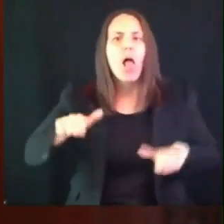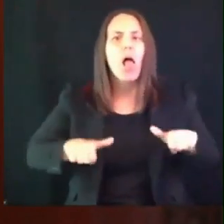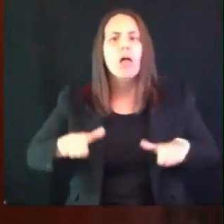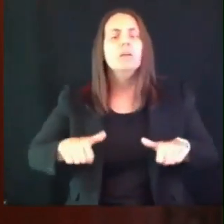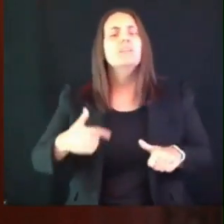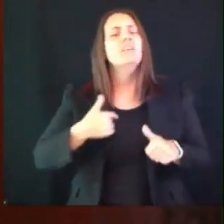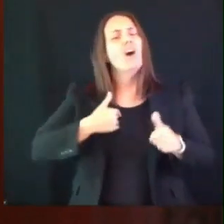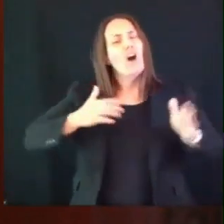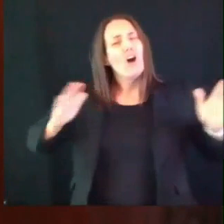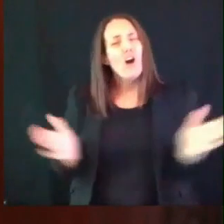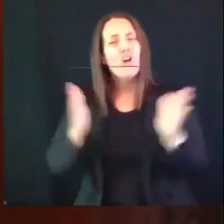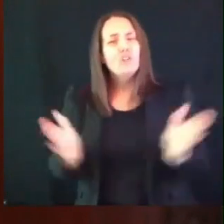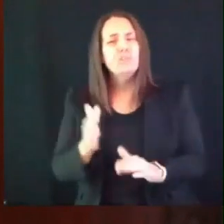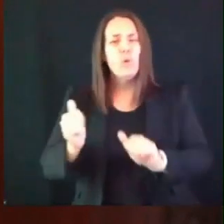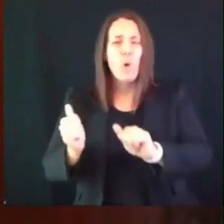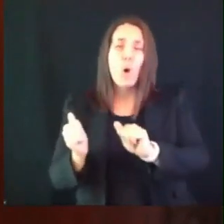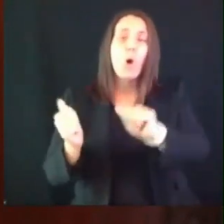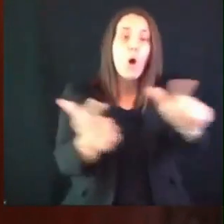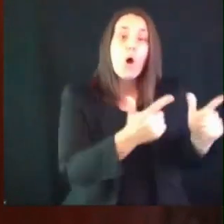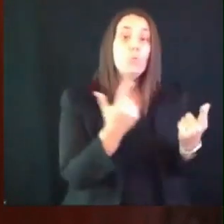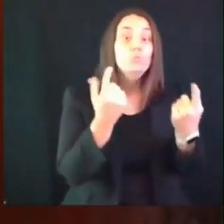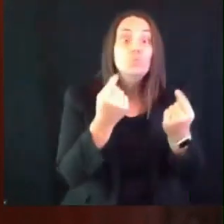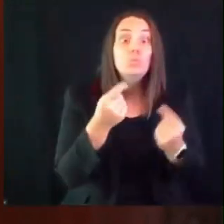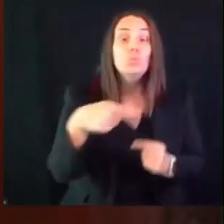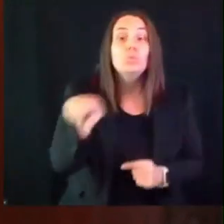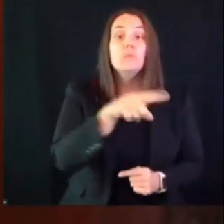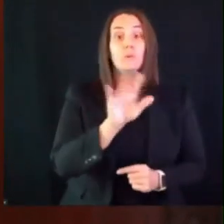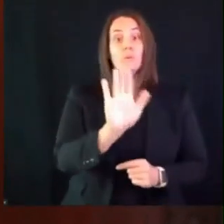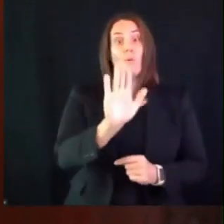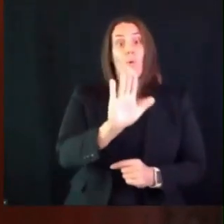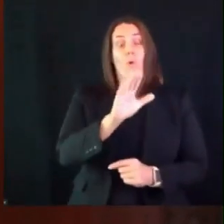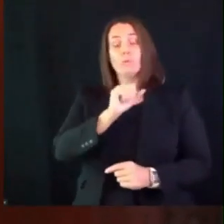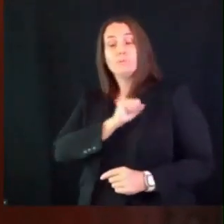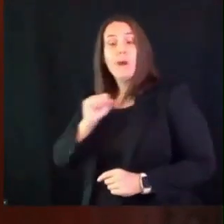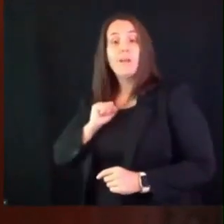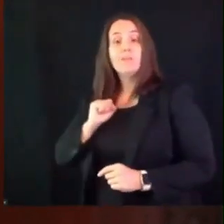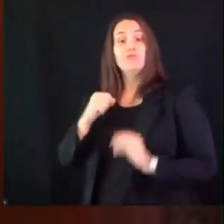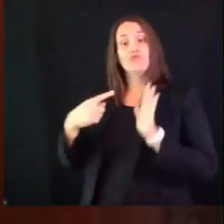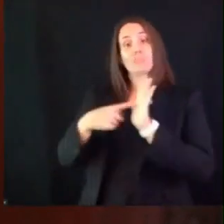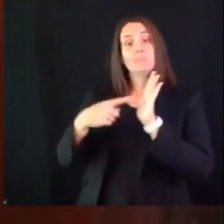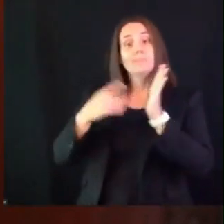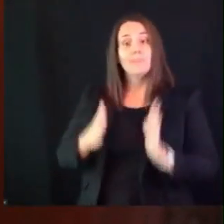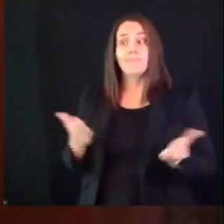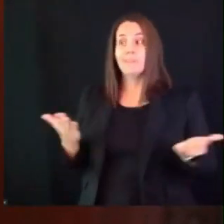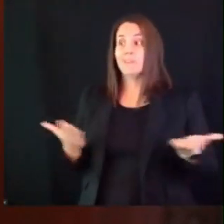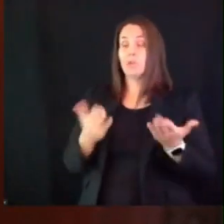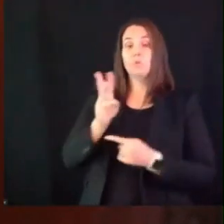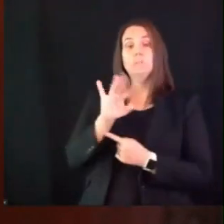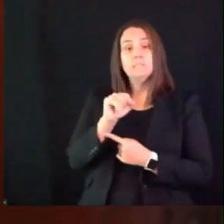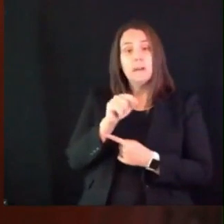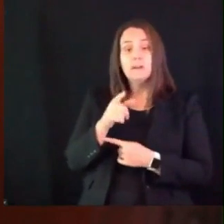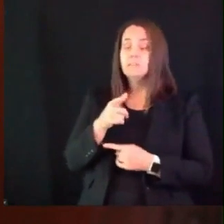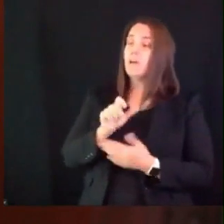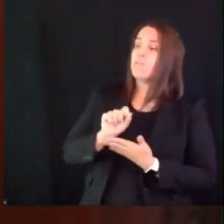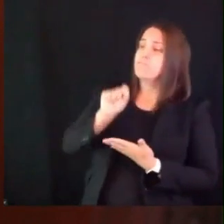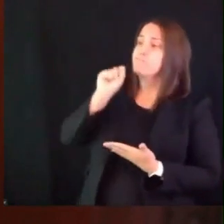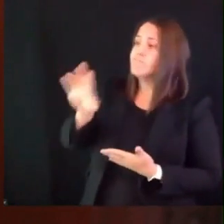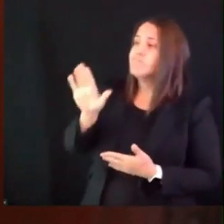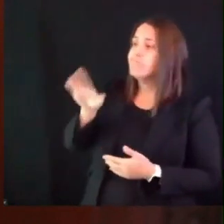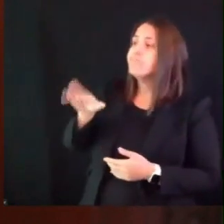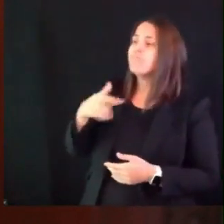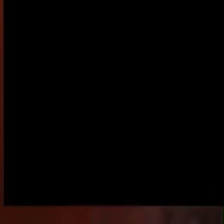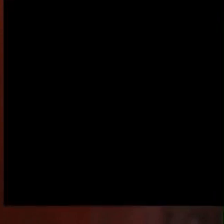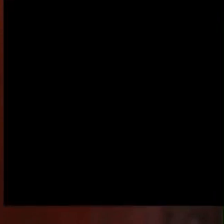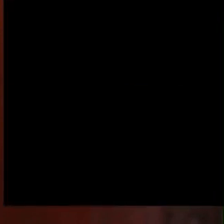ask them whether they support our state's public health emergency whether they support requiring face coverings in public places